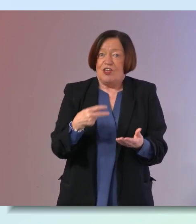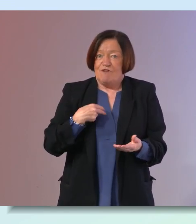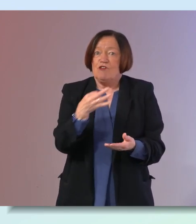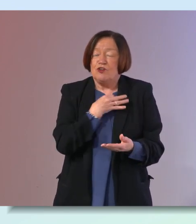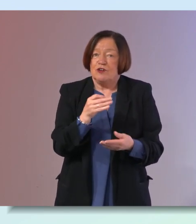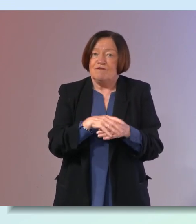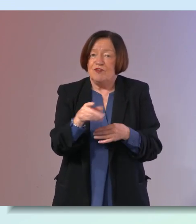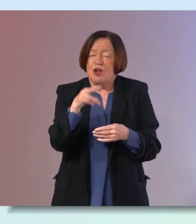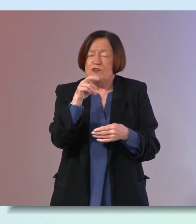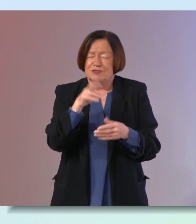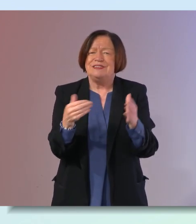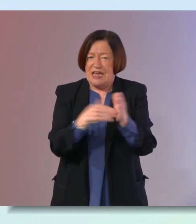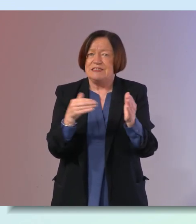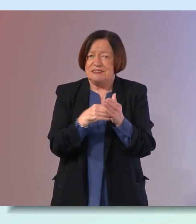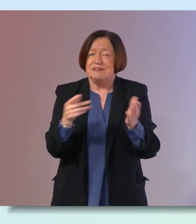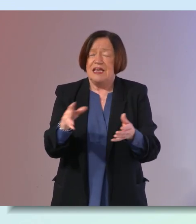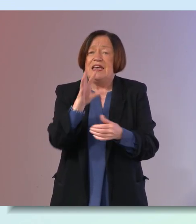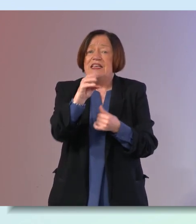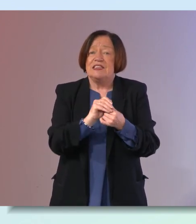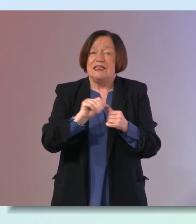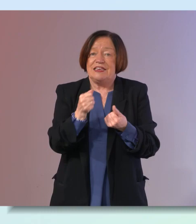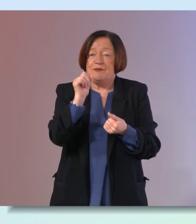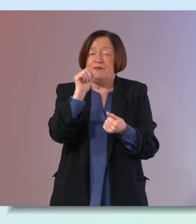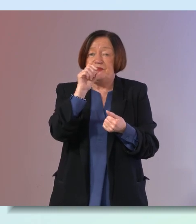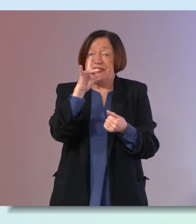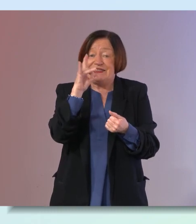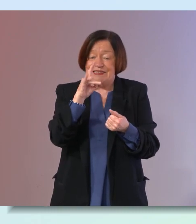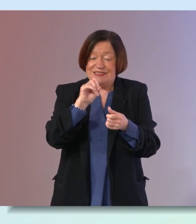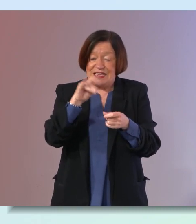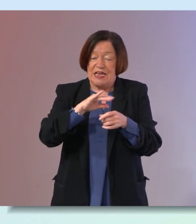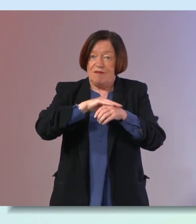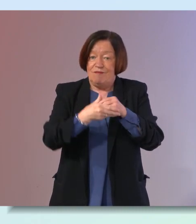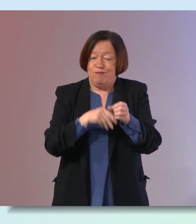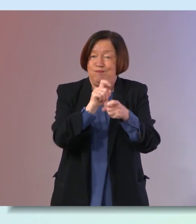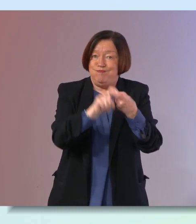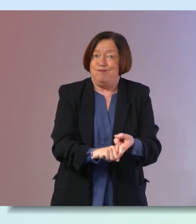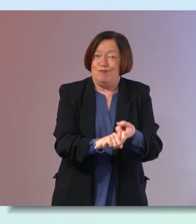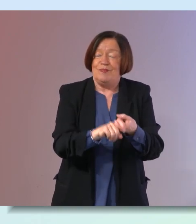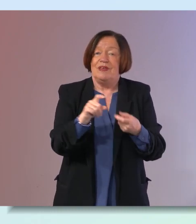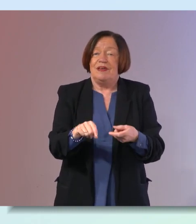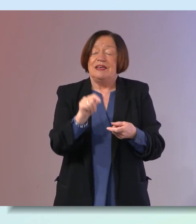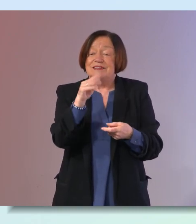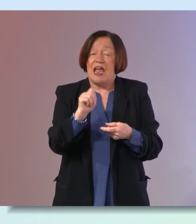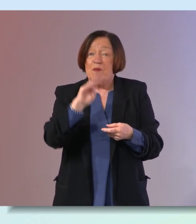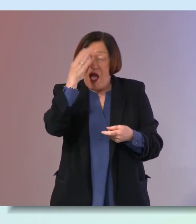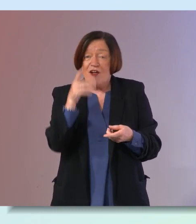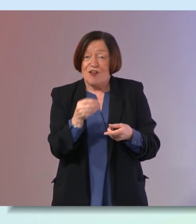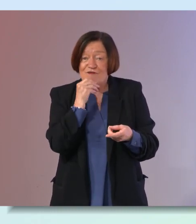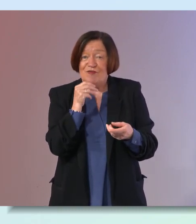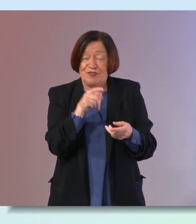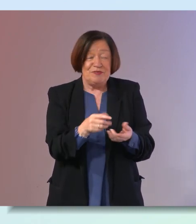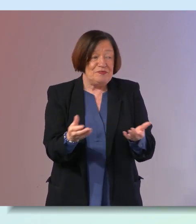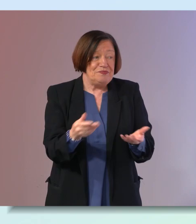good in nutritious aren't they absolutely and especially if you keep the skins on them so um really good yeah staple irish you know it's enough